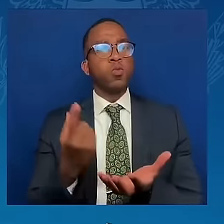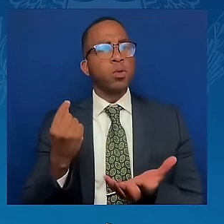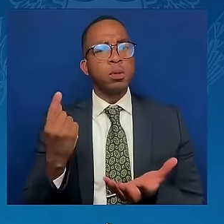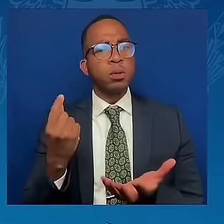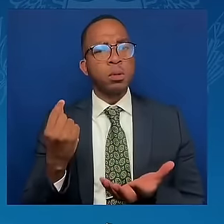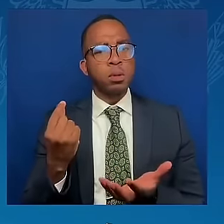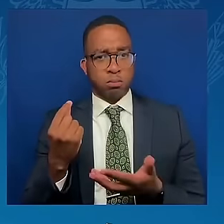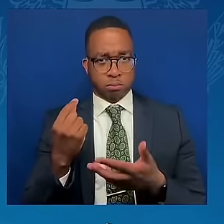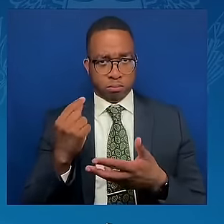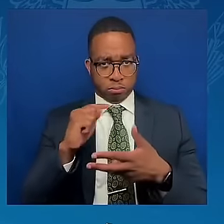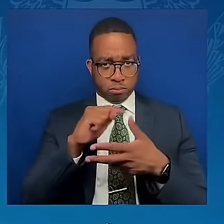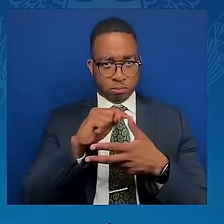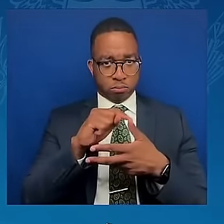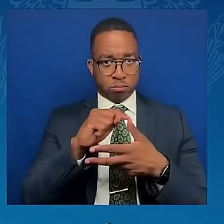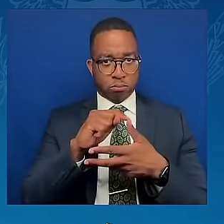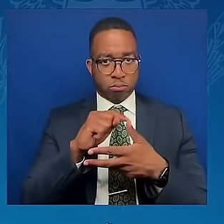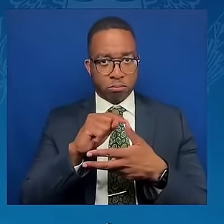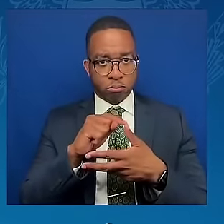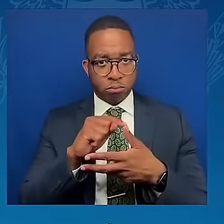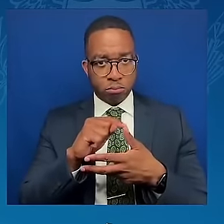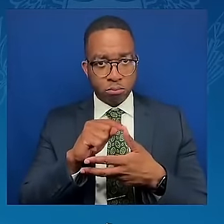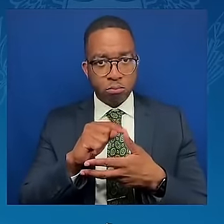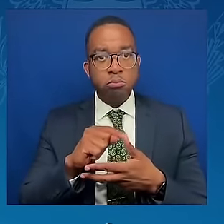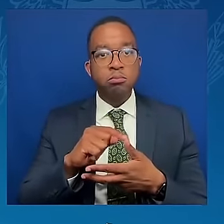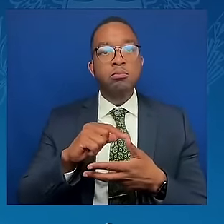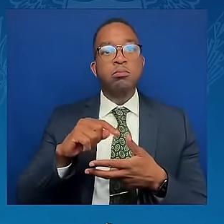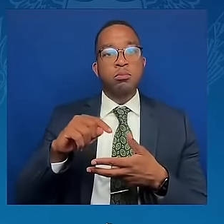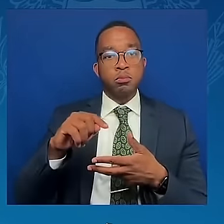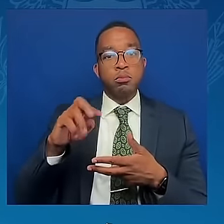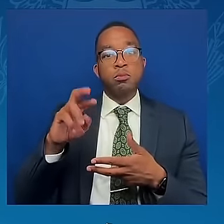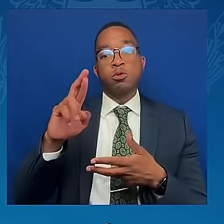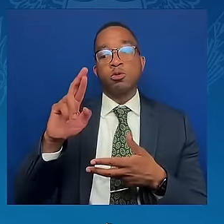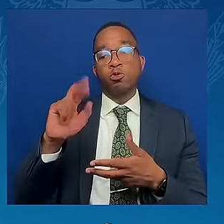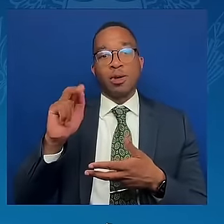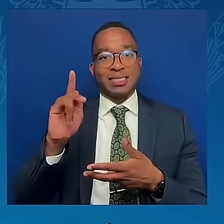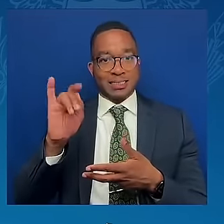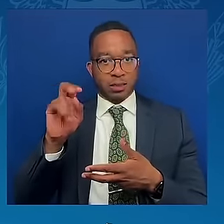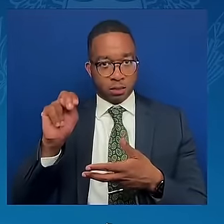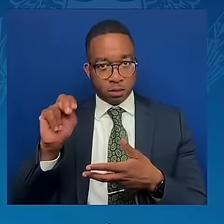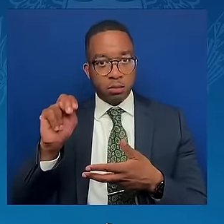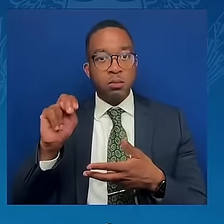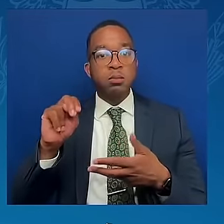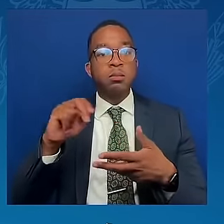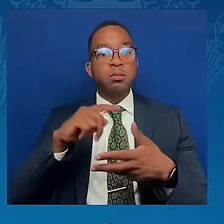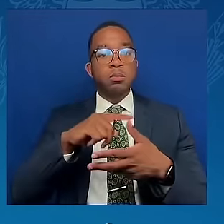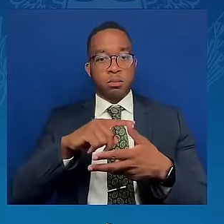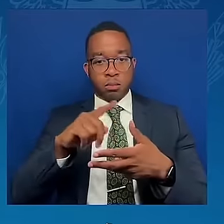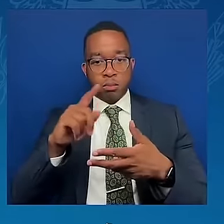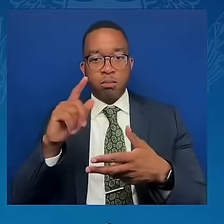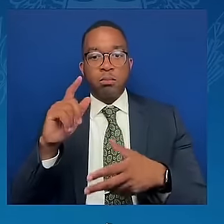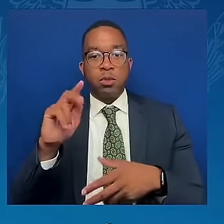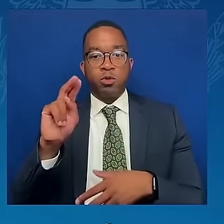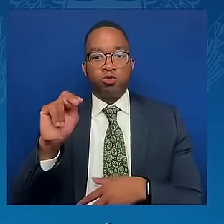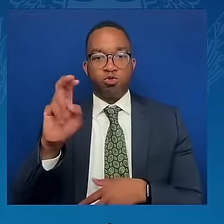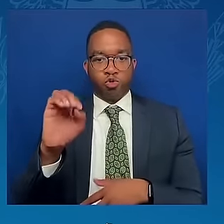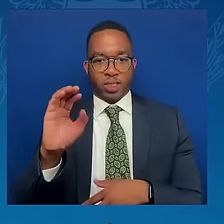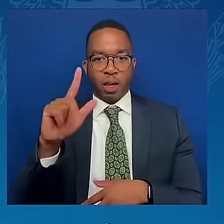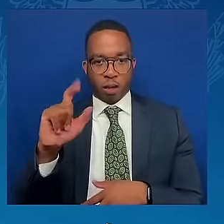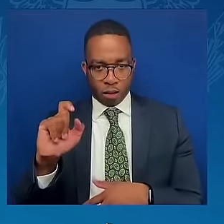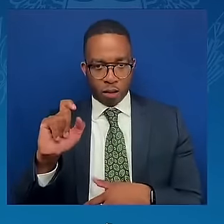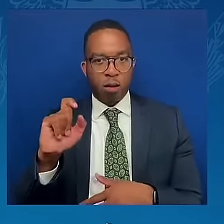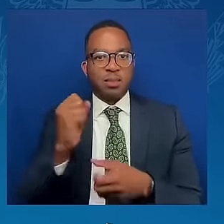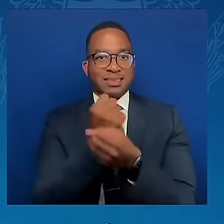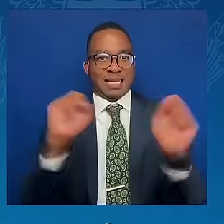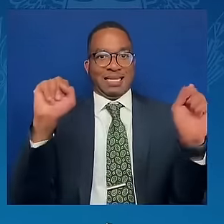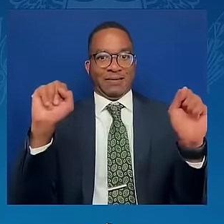nuclear safety. The second is food security. The third is the release of prisoners and